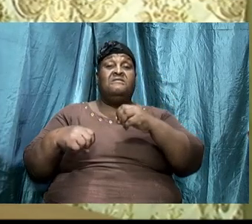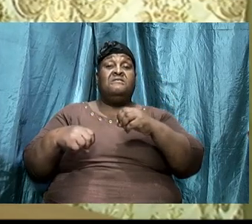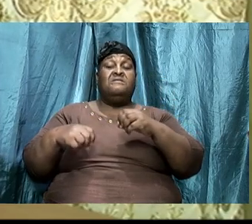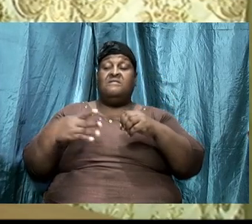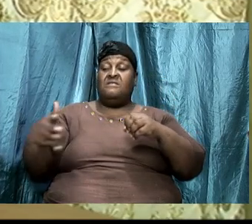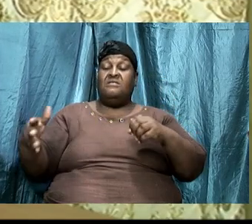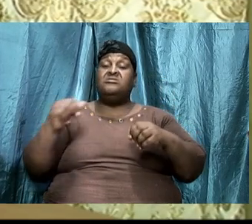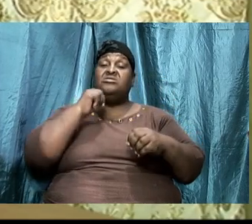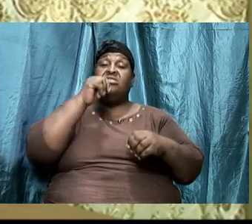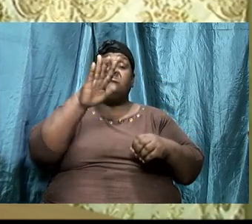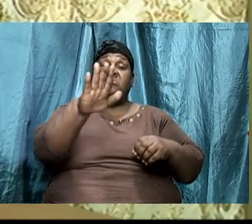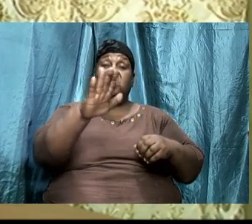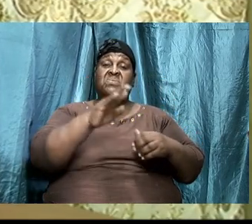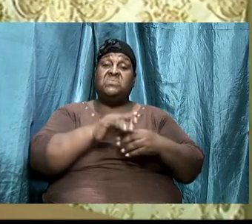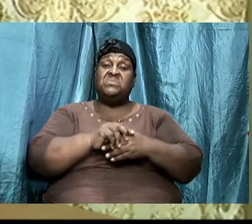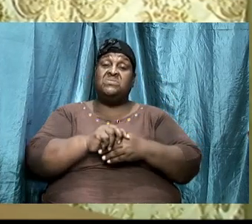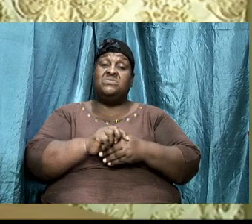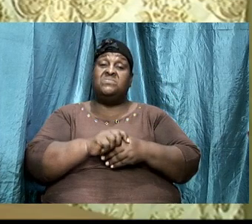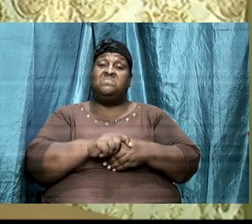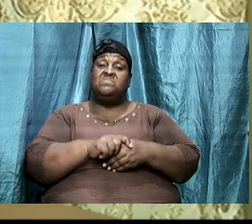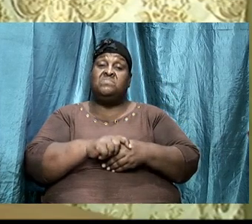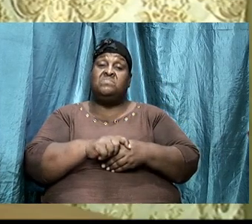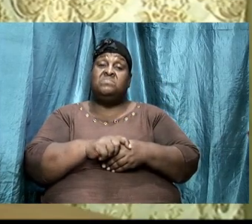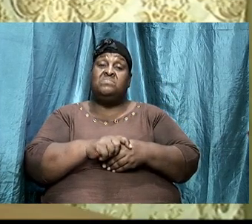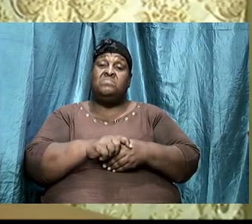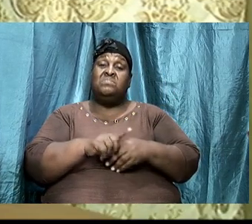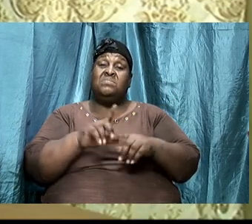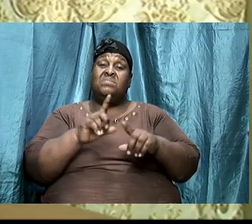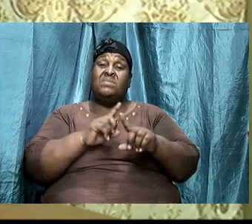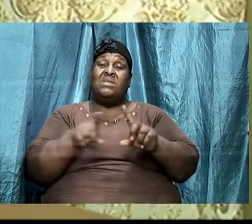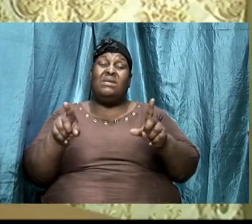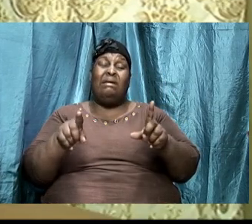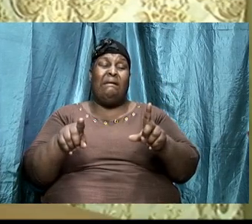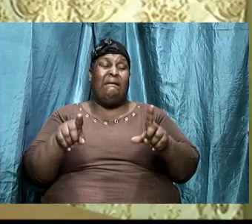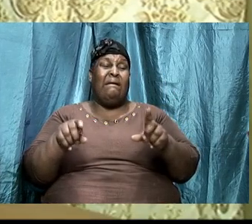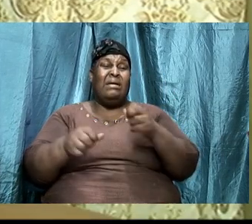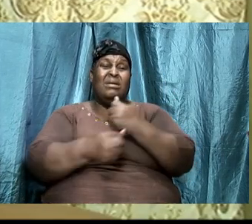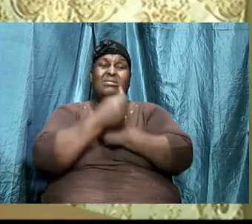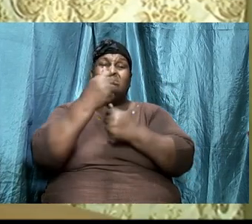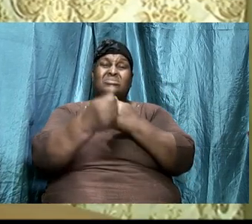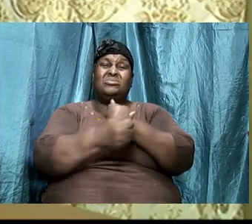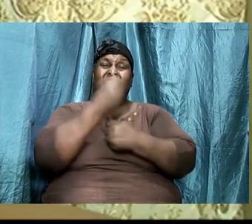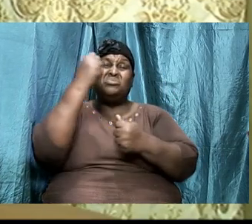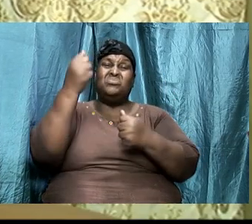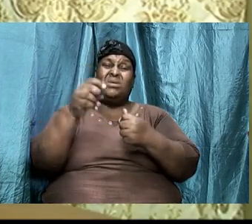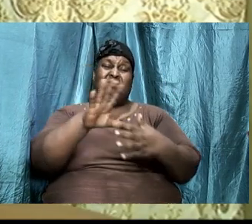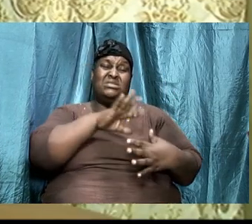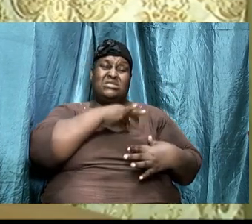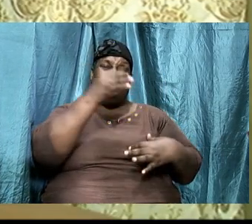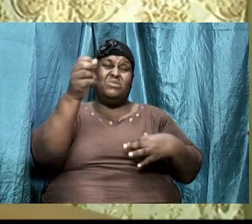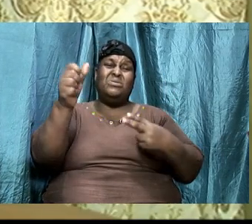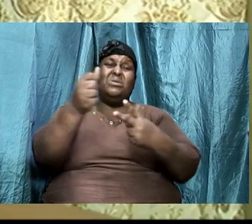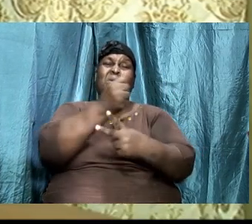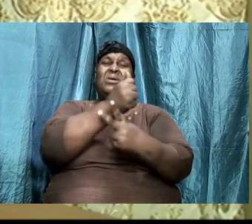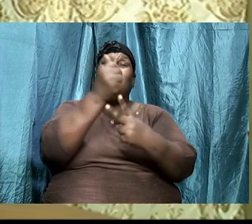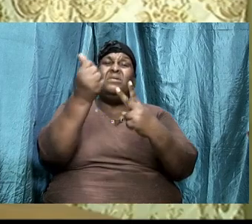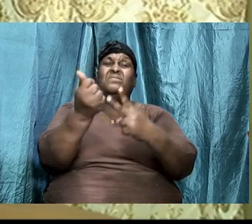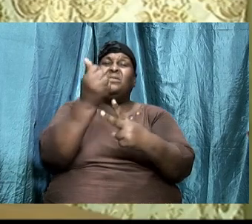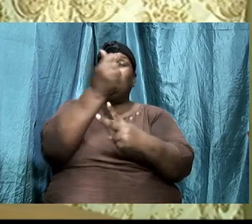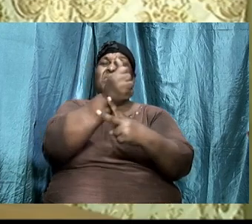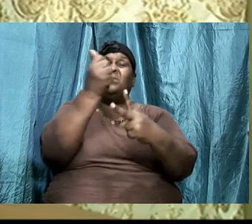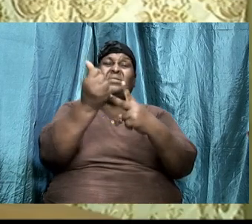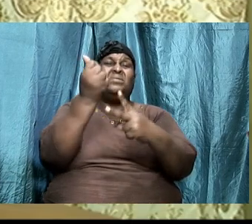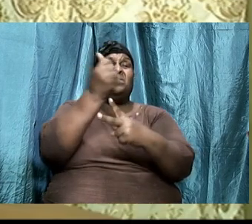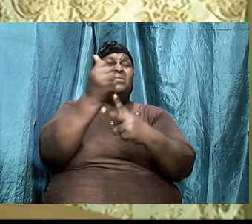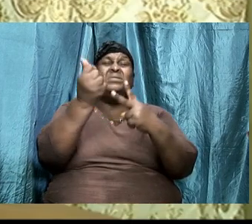if you can't break that spirit of adultery and that spirit of